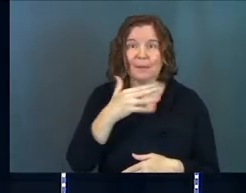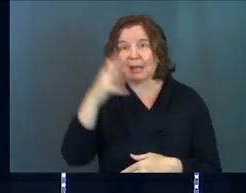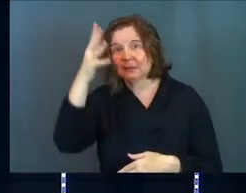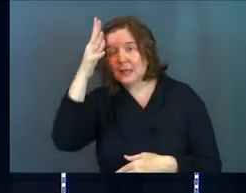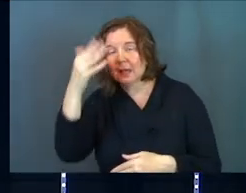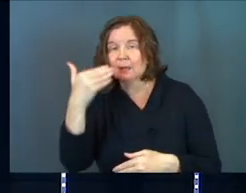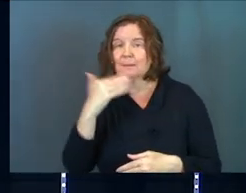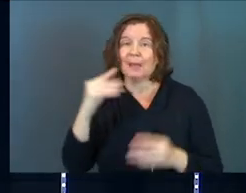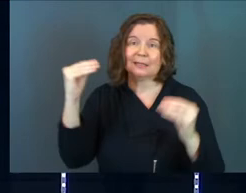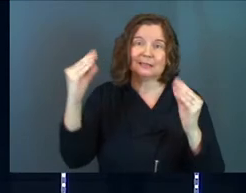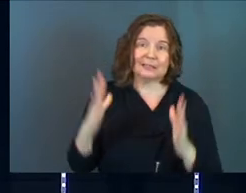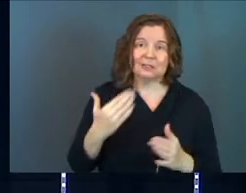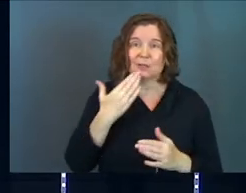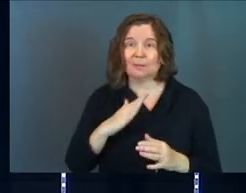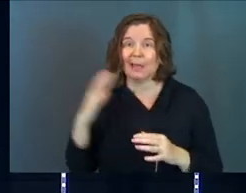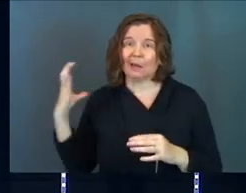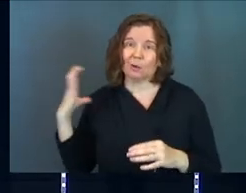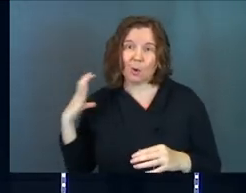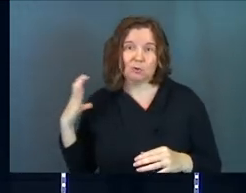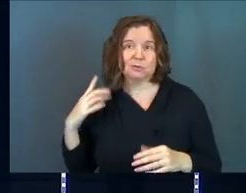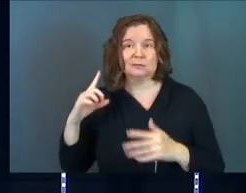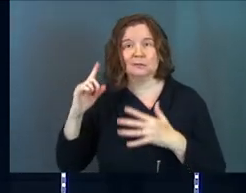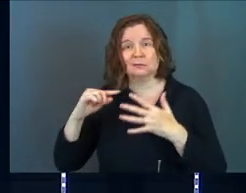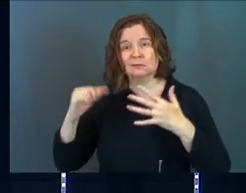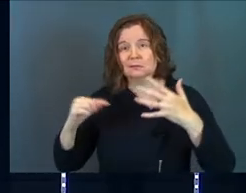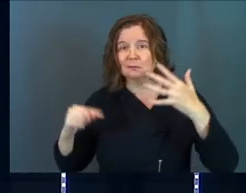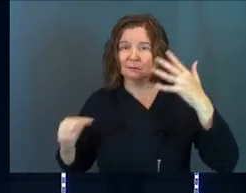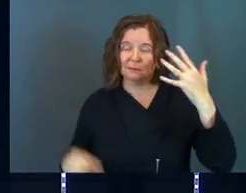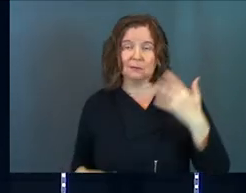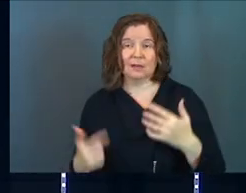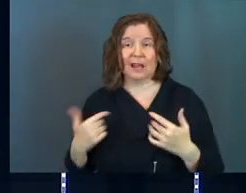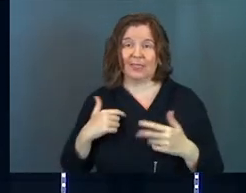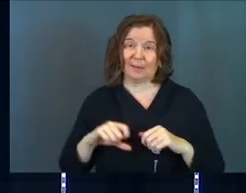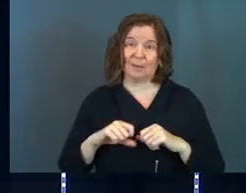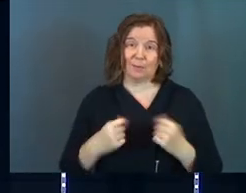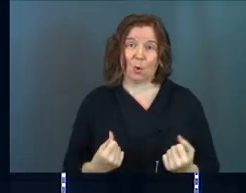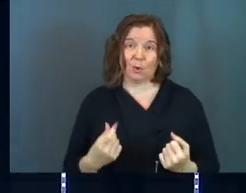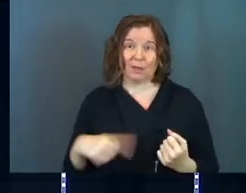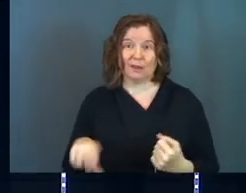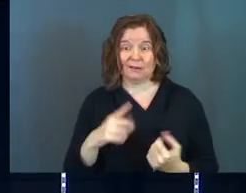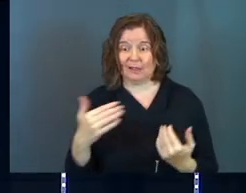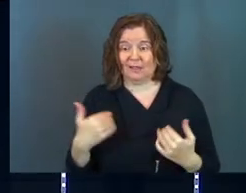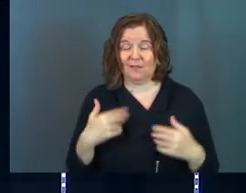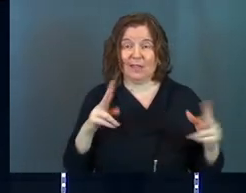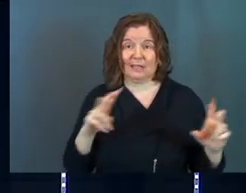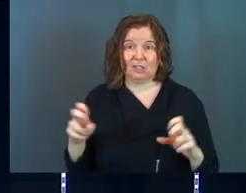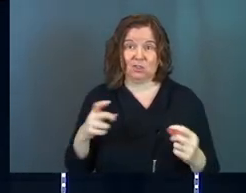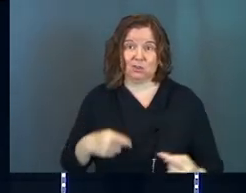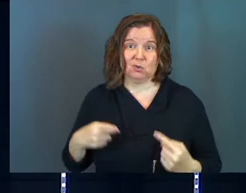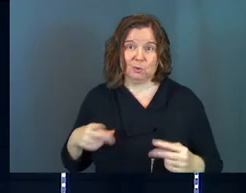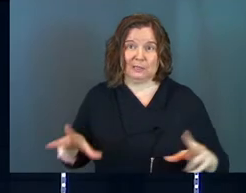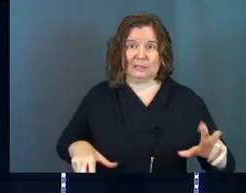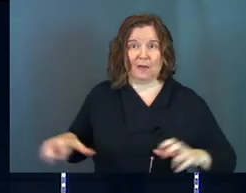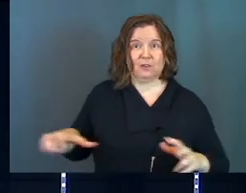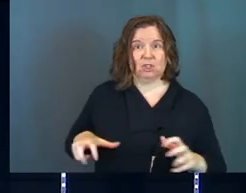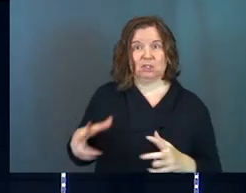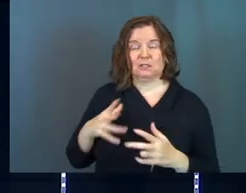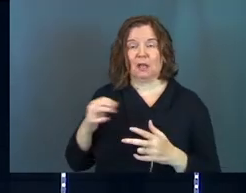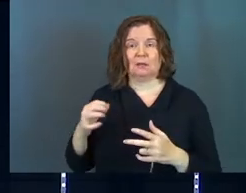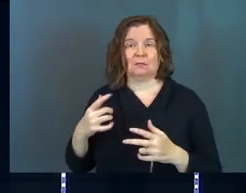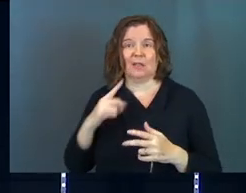dads, and bad teachers, and bad coaches. Right? And they've been broken, and they've had issues, and selfishness, and